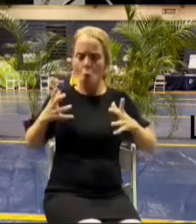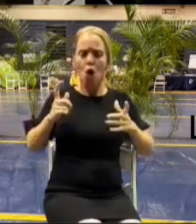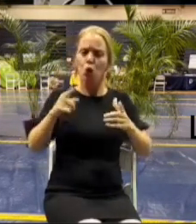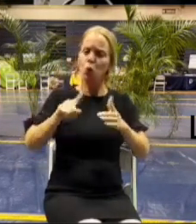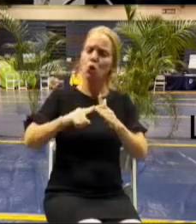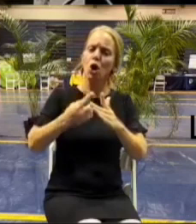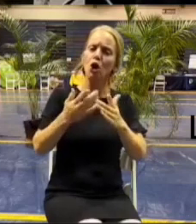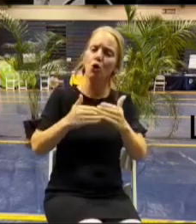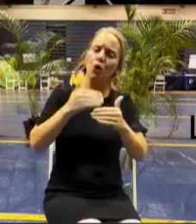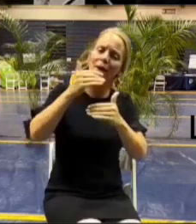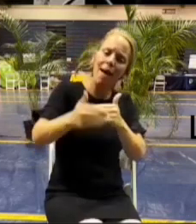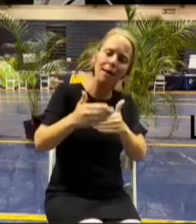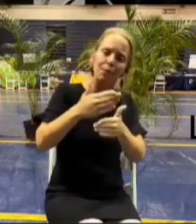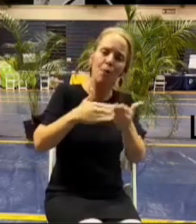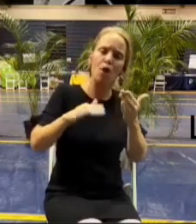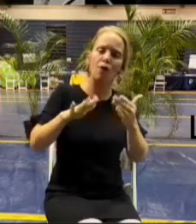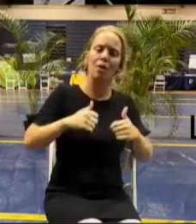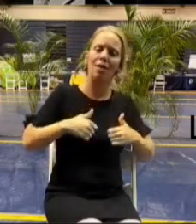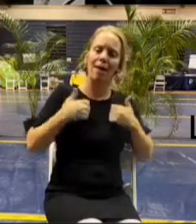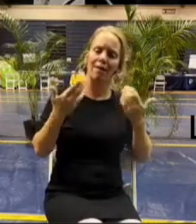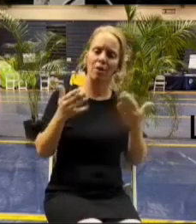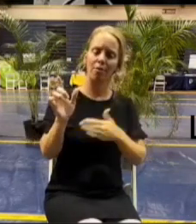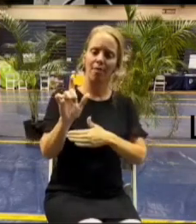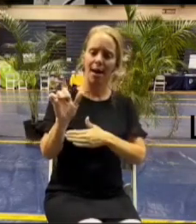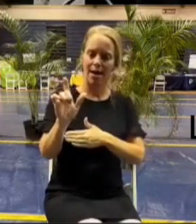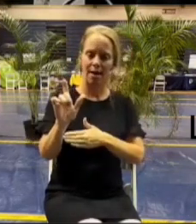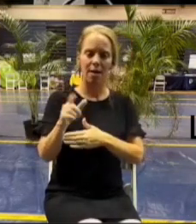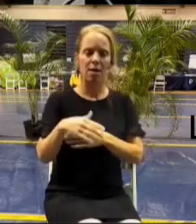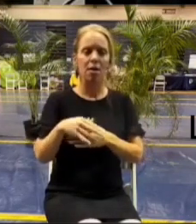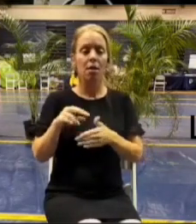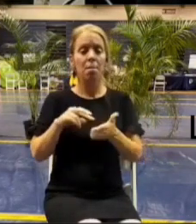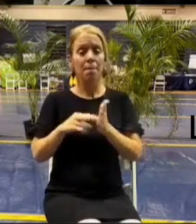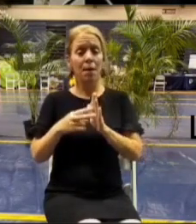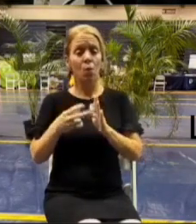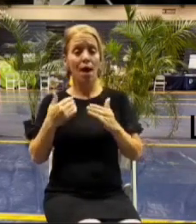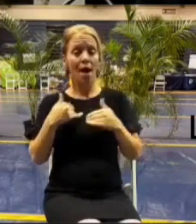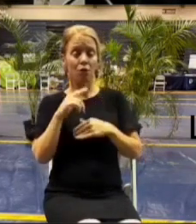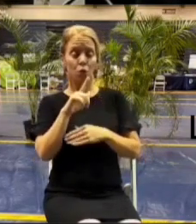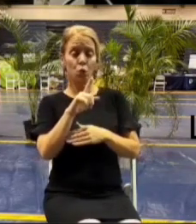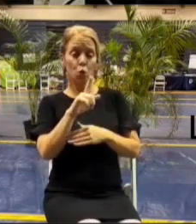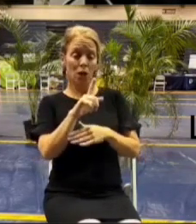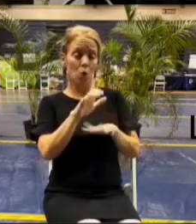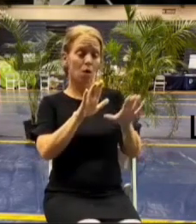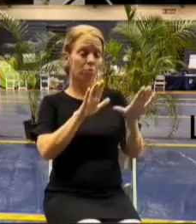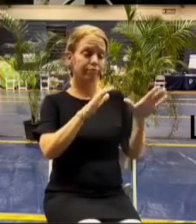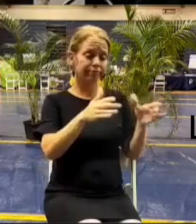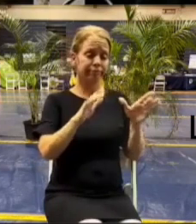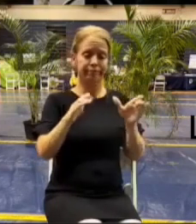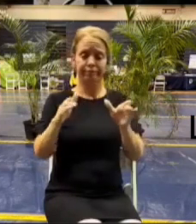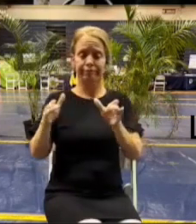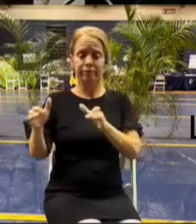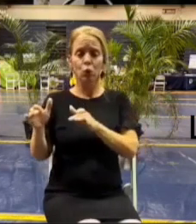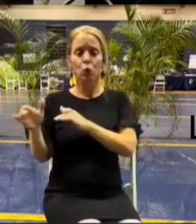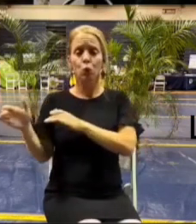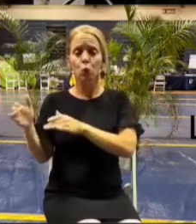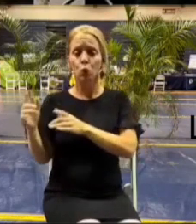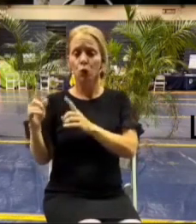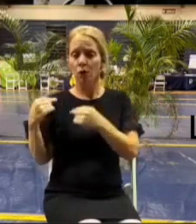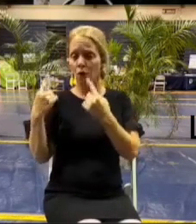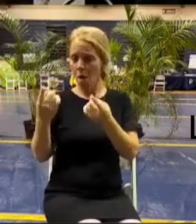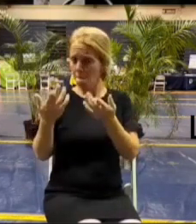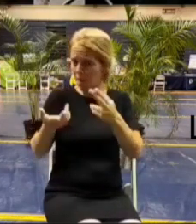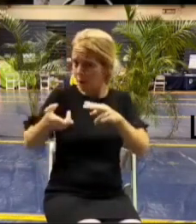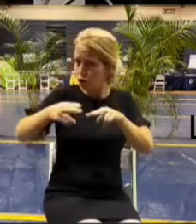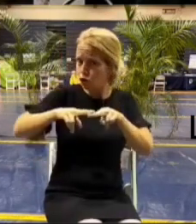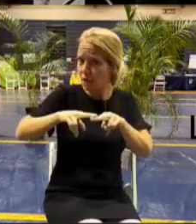we're doing that with 21 residential crews as of today and we're going to stick with 21 for a little bit longer we might we might increase it